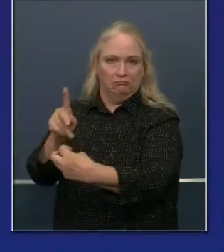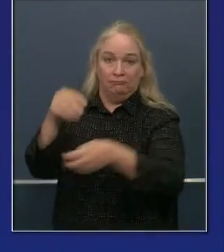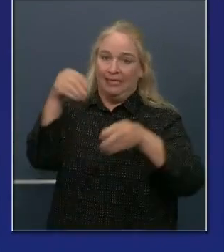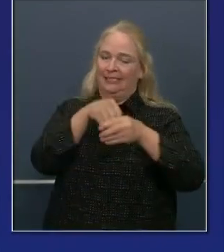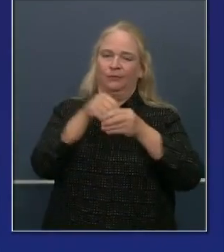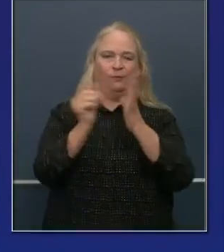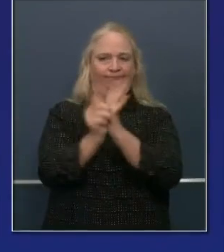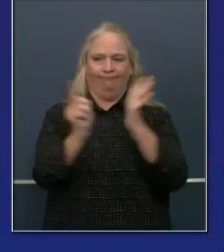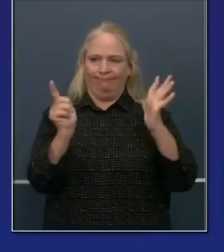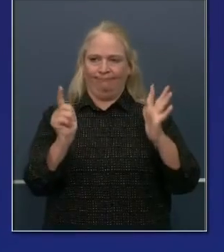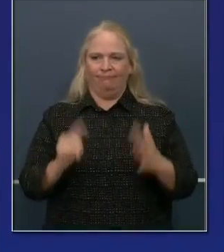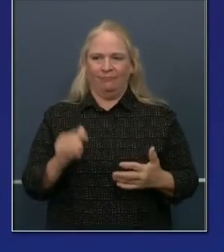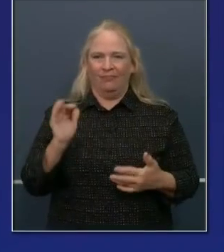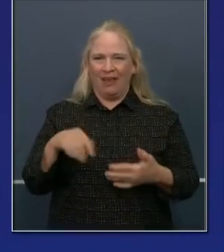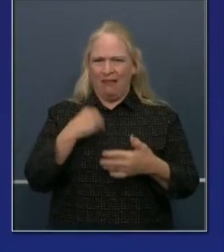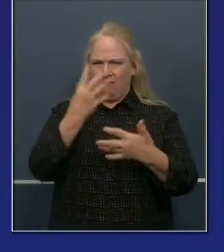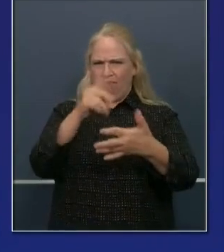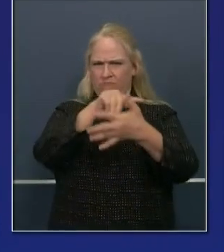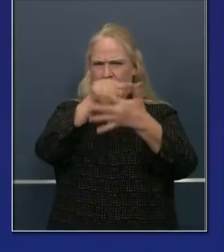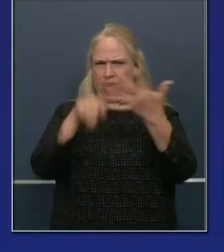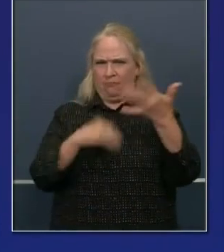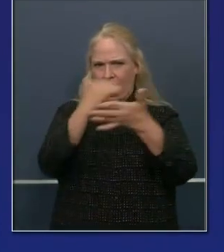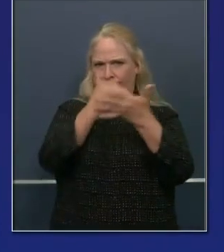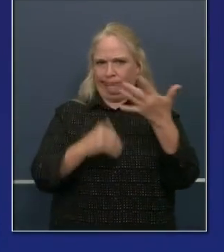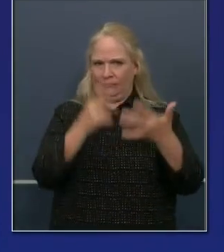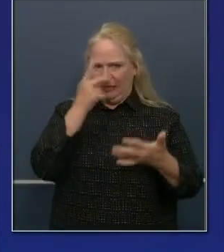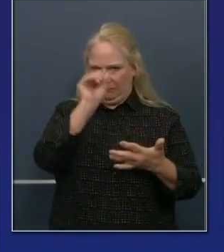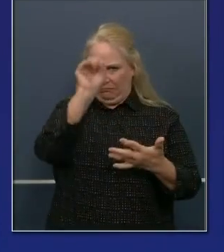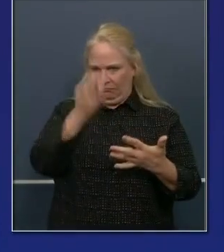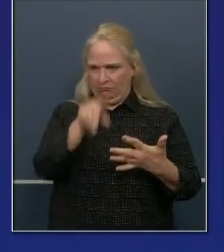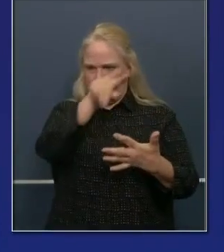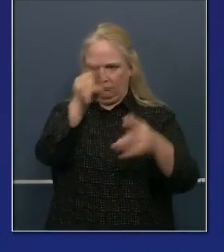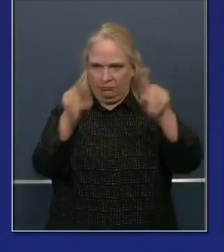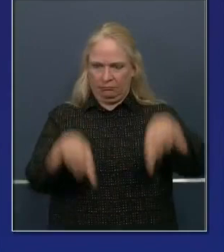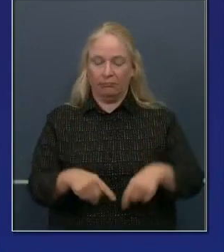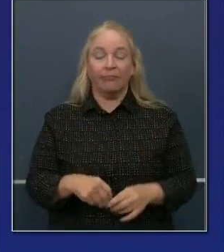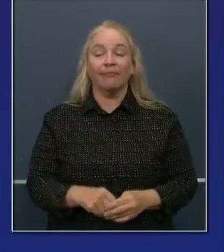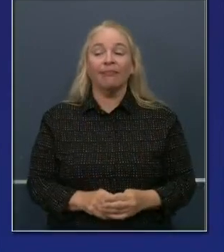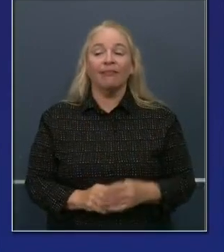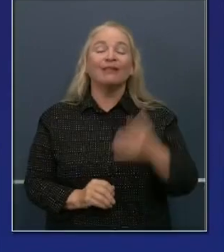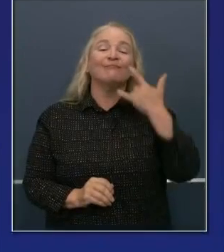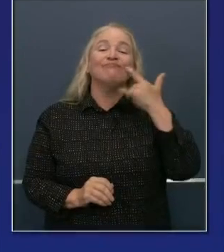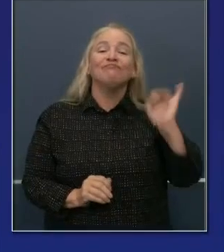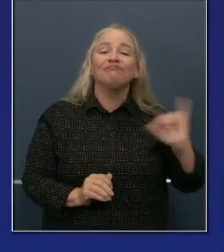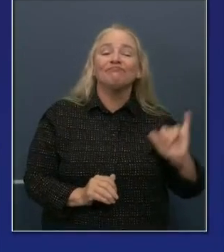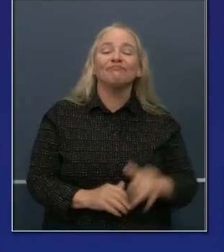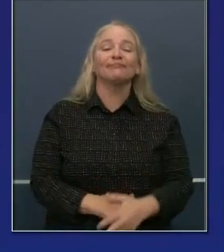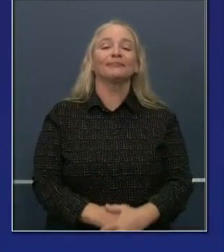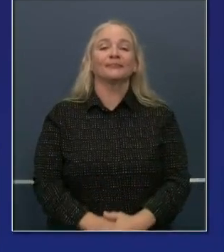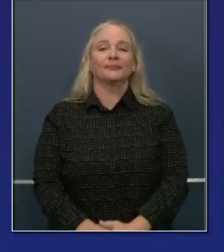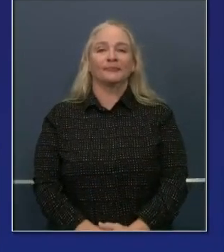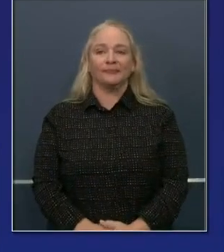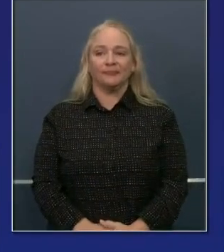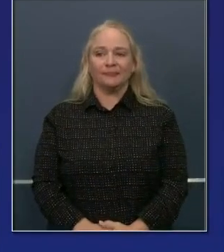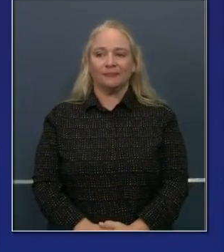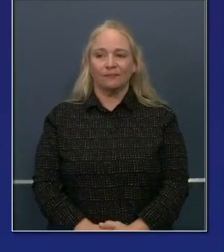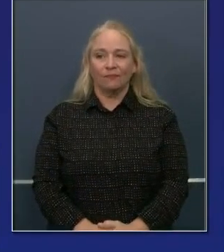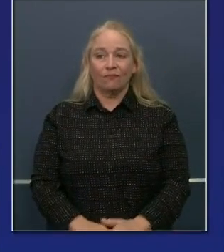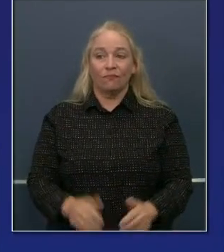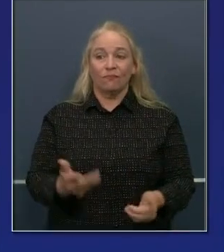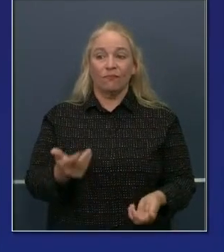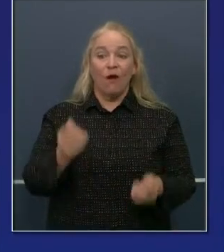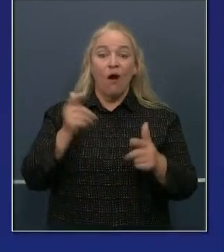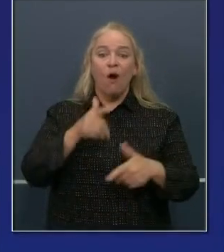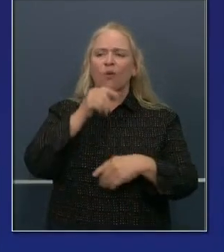you see on the screen. We're also announcing, effective immediately, all the counties on our county monitoring